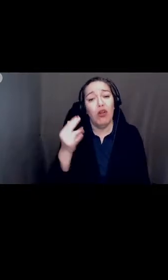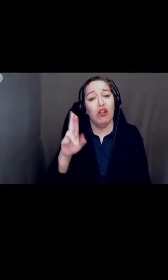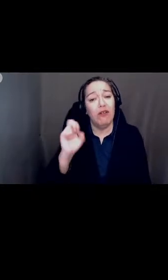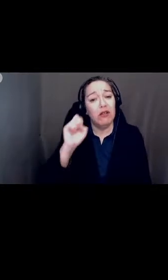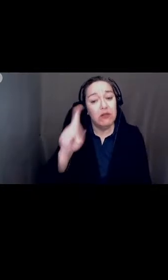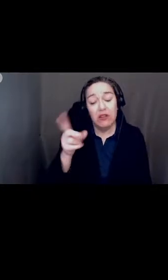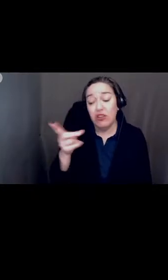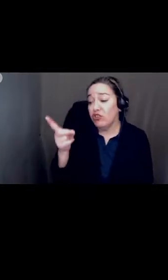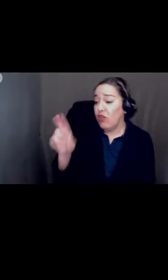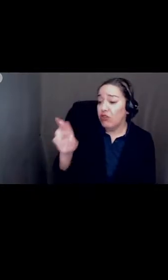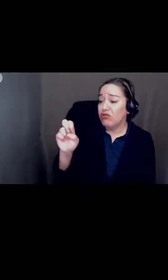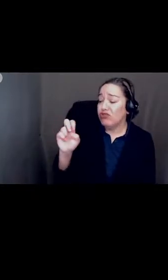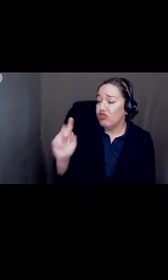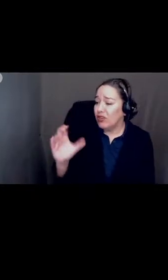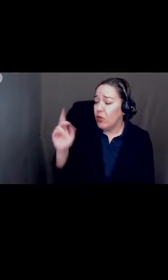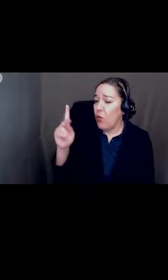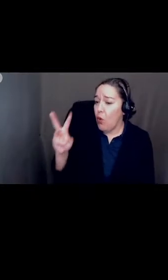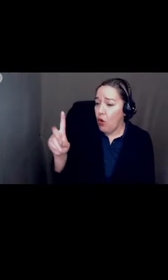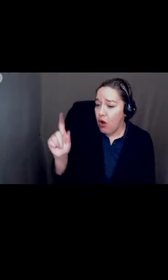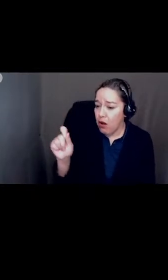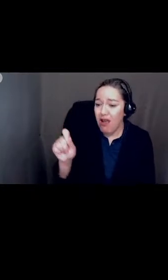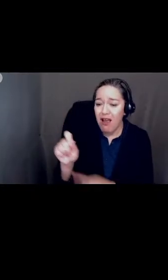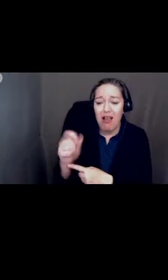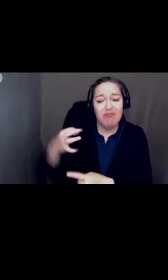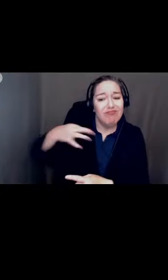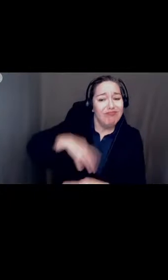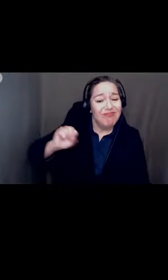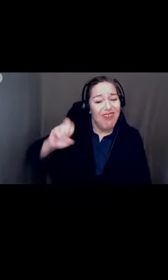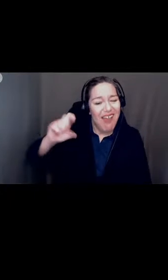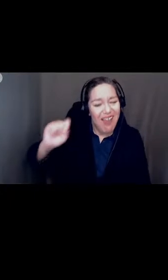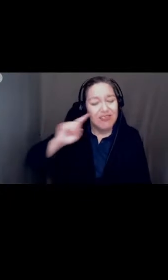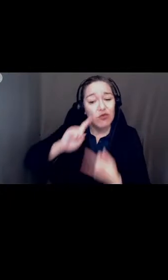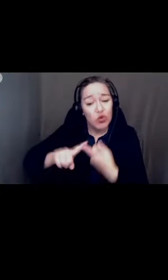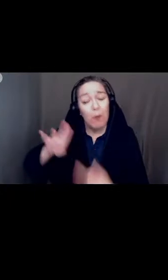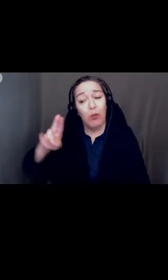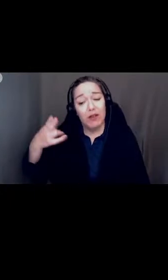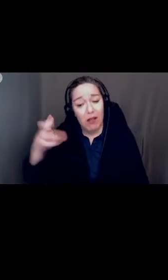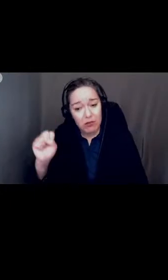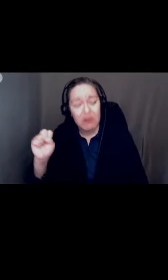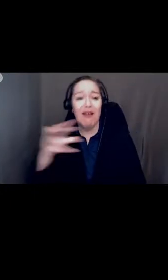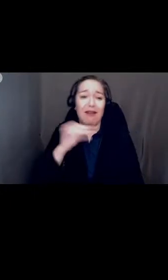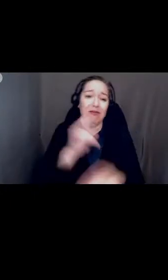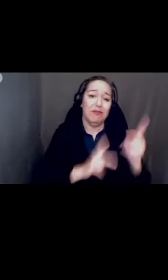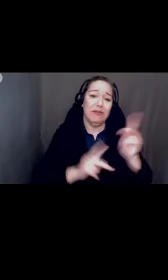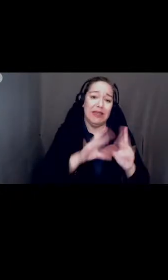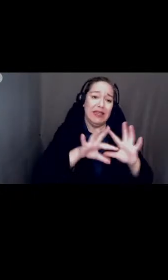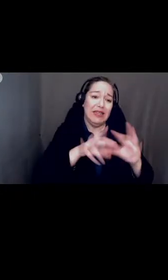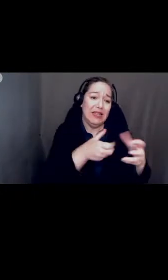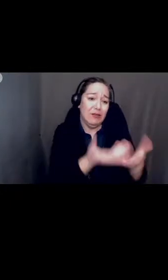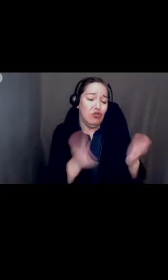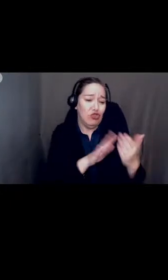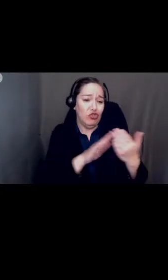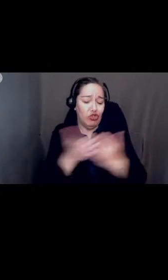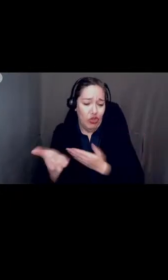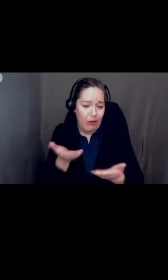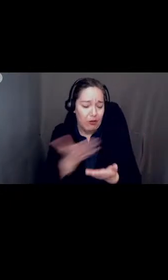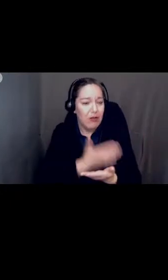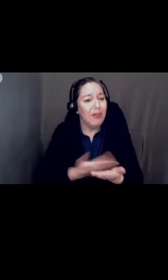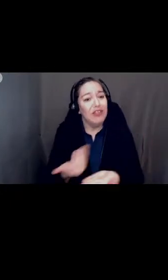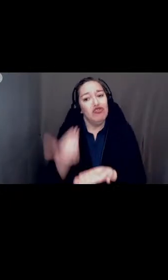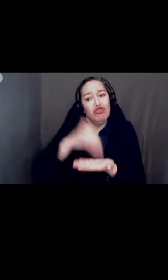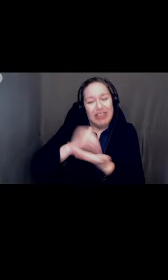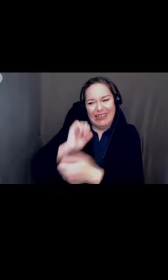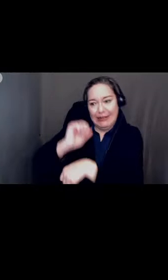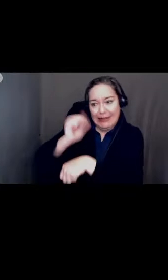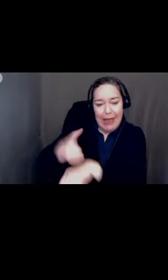Dr. Strickwarda is an asset to not only Bloomington High School, but the people she serves. Please reinstate Dr. Strickwarda's position